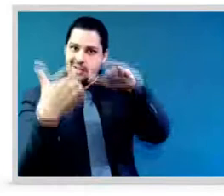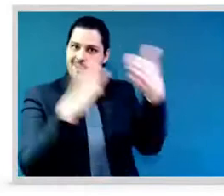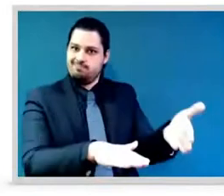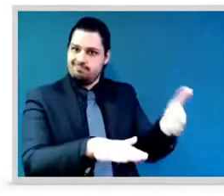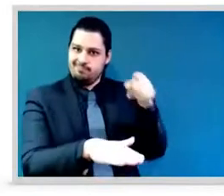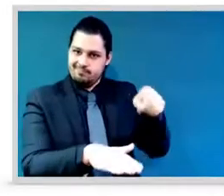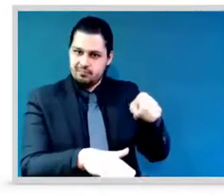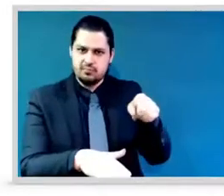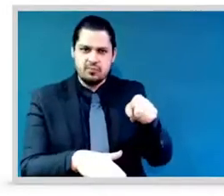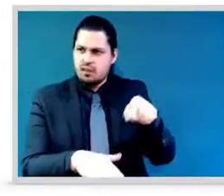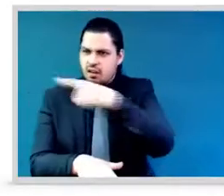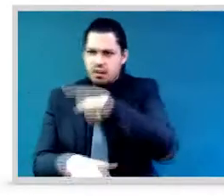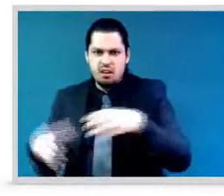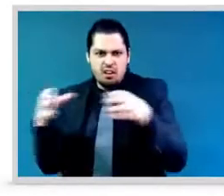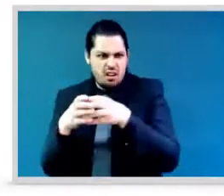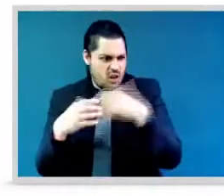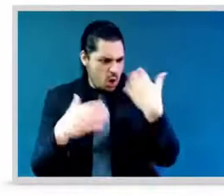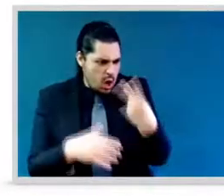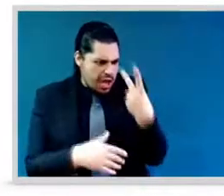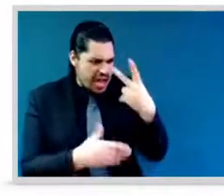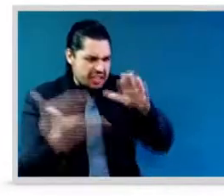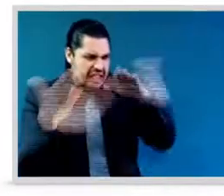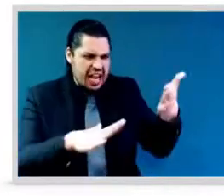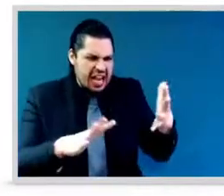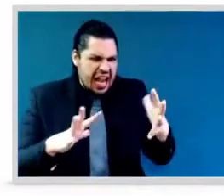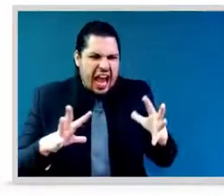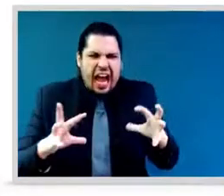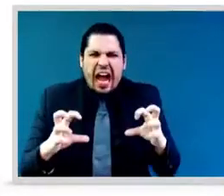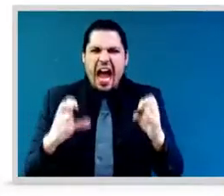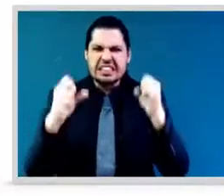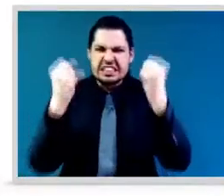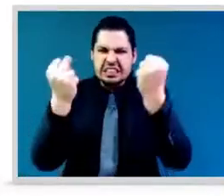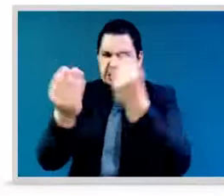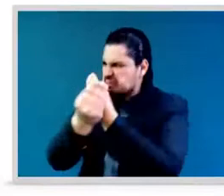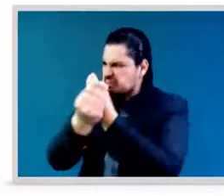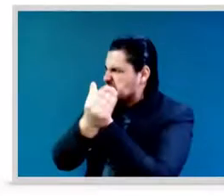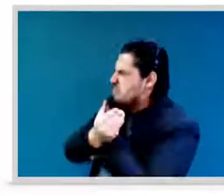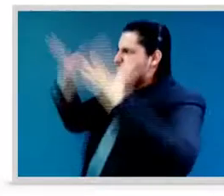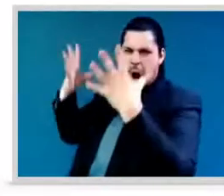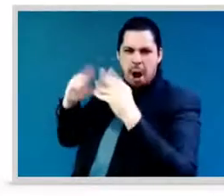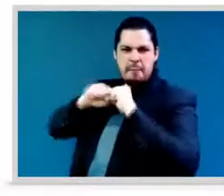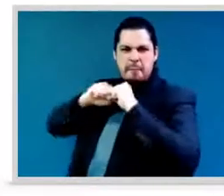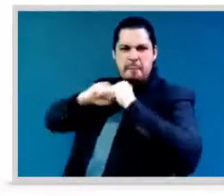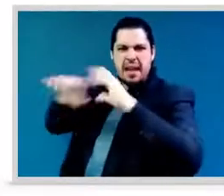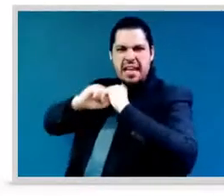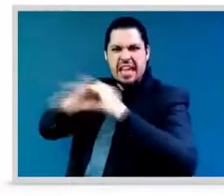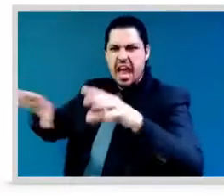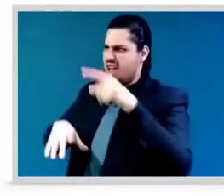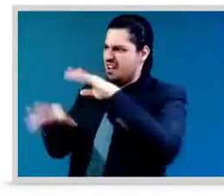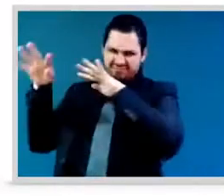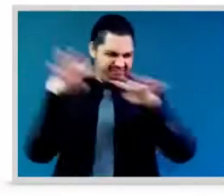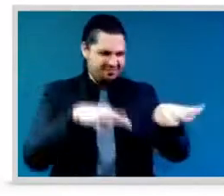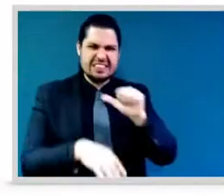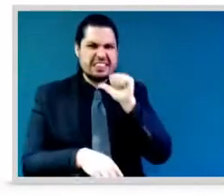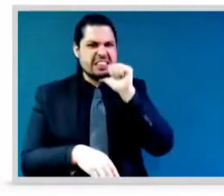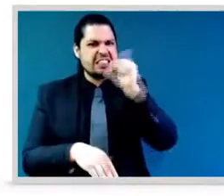city in the united states can spark global important conversations about the reckoning uh